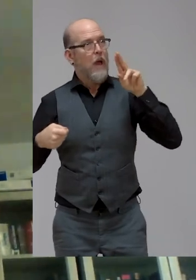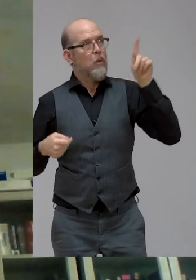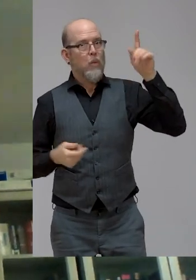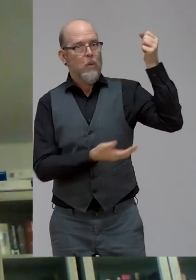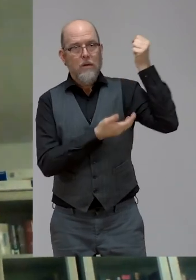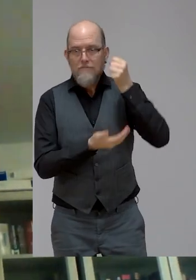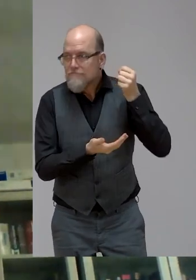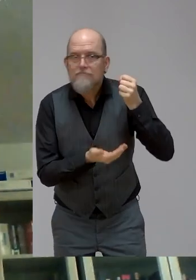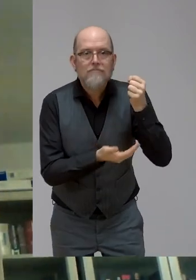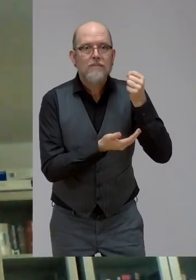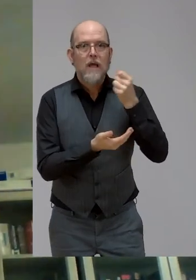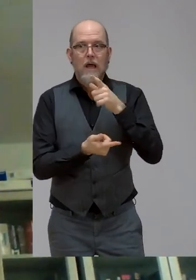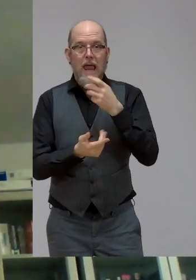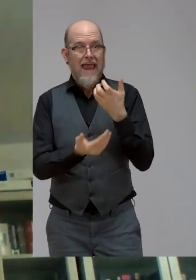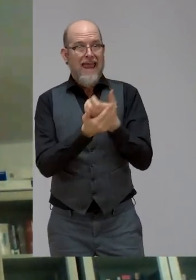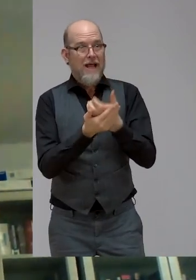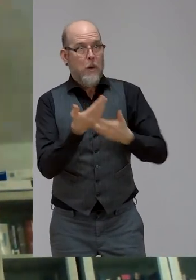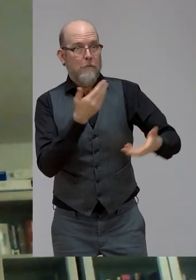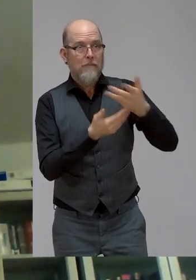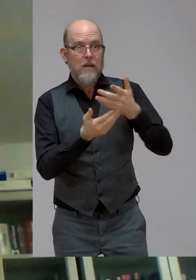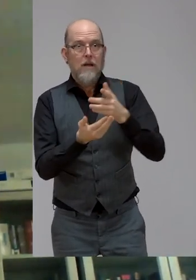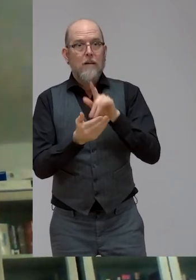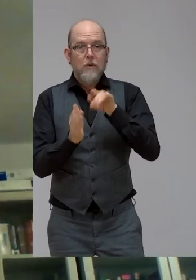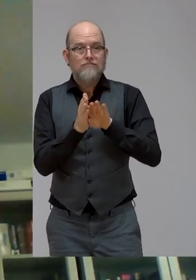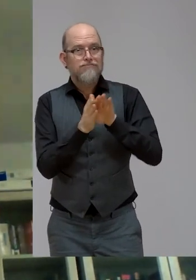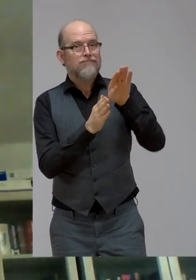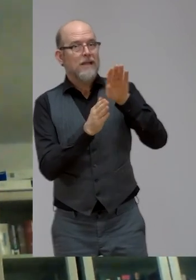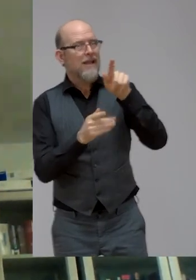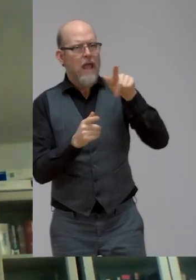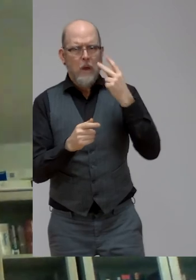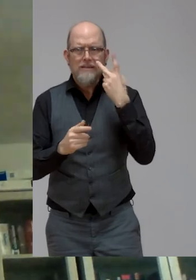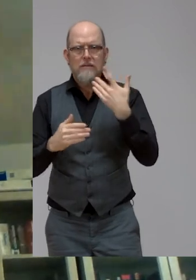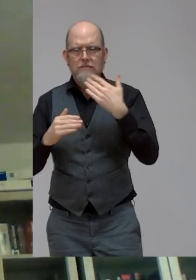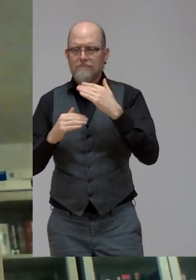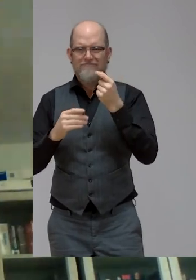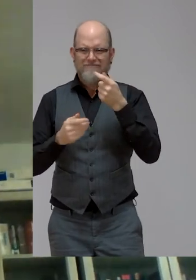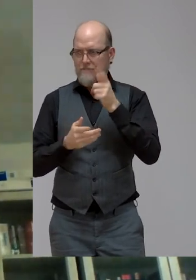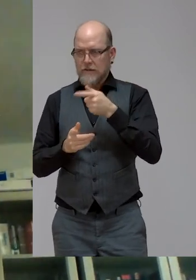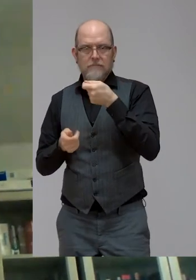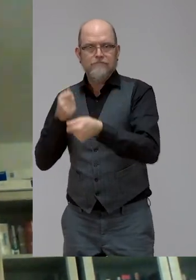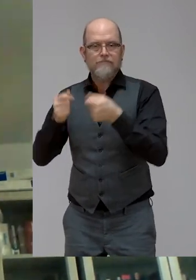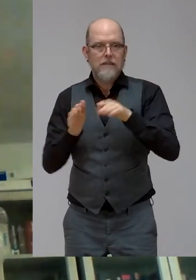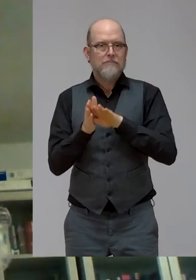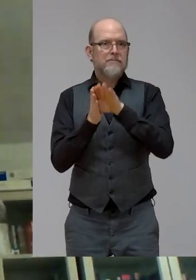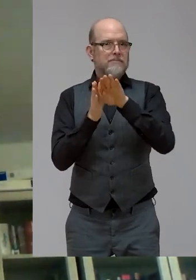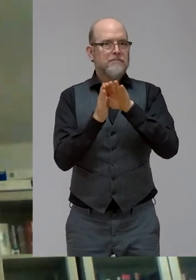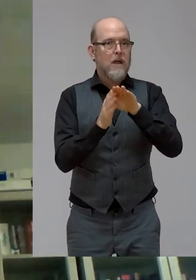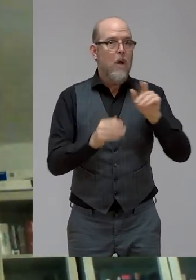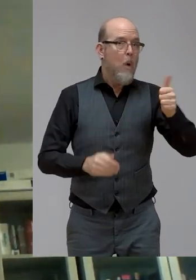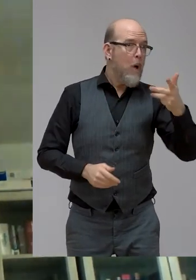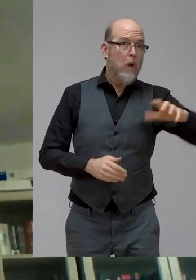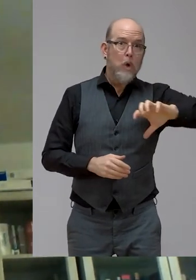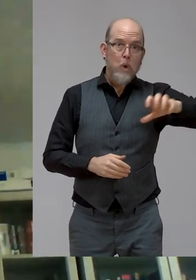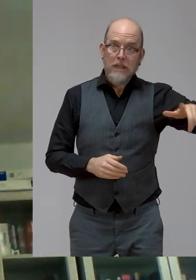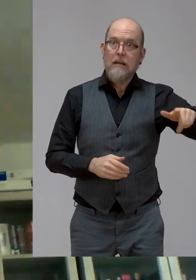A bigger challenge, of course, in developing countries. But in all countries, there are these recovery plans. Now, the big question is